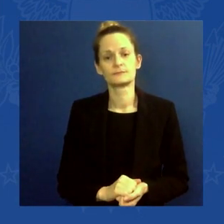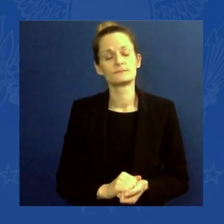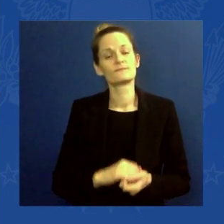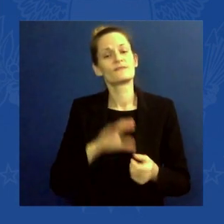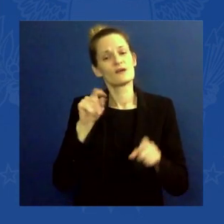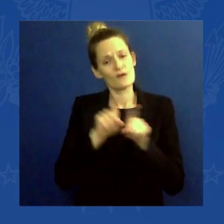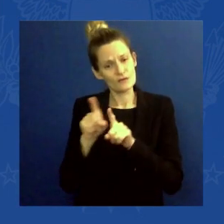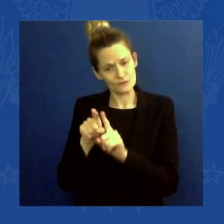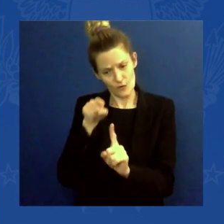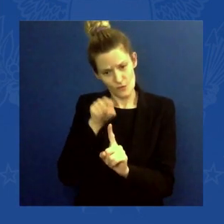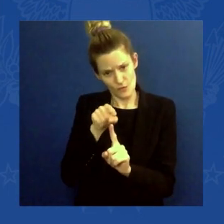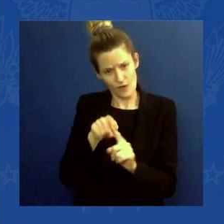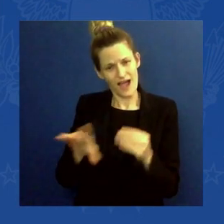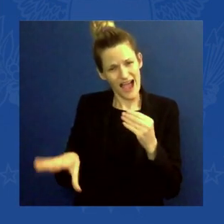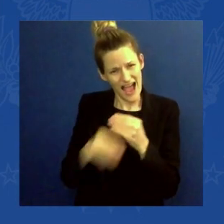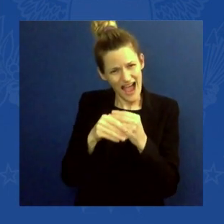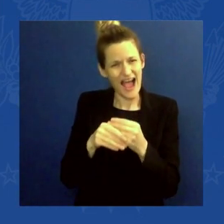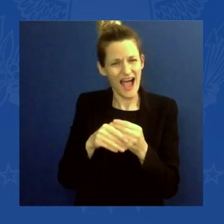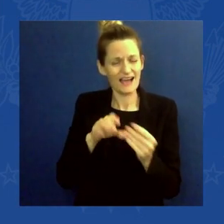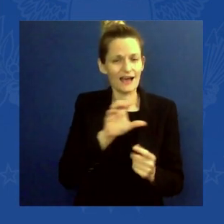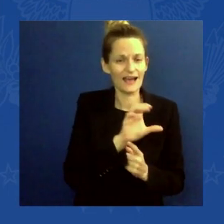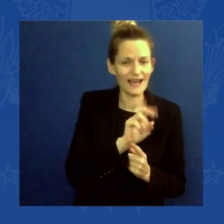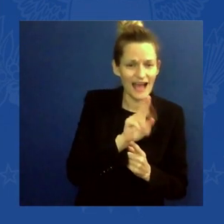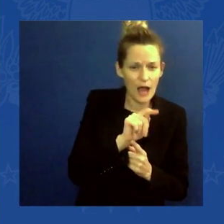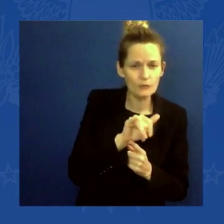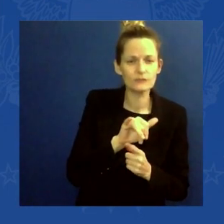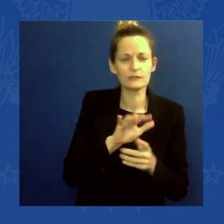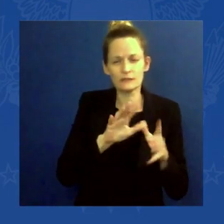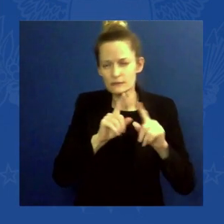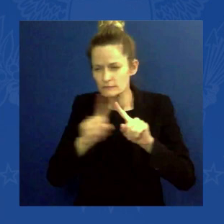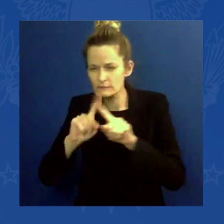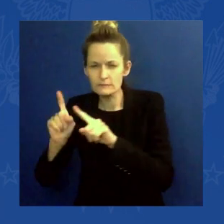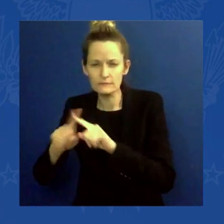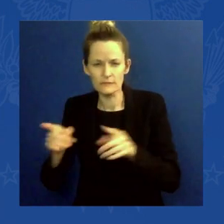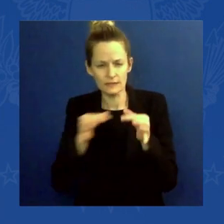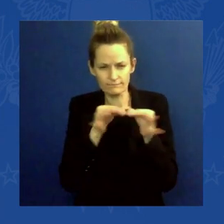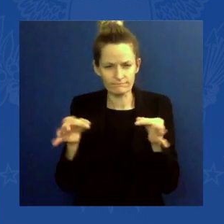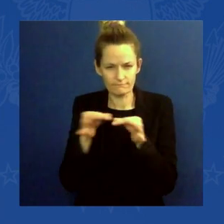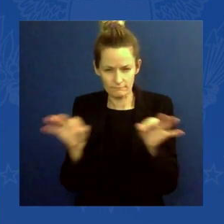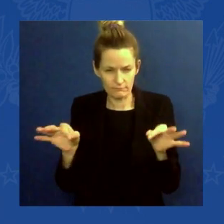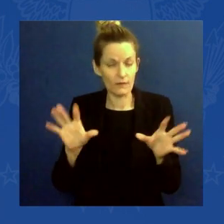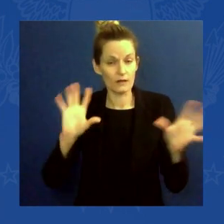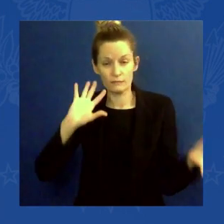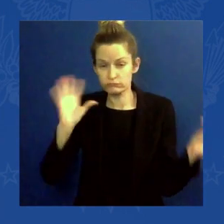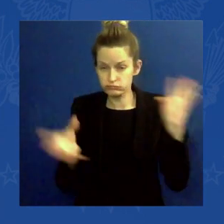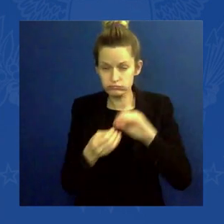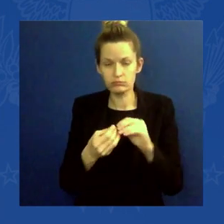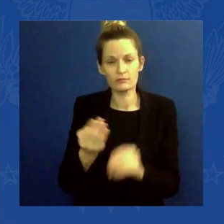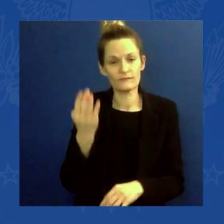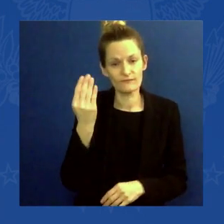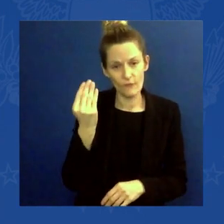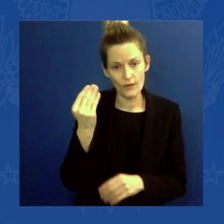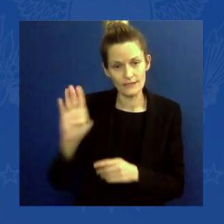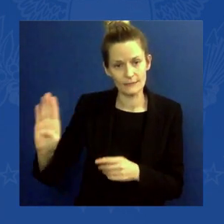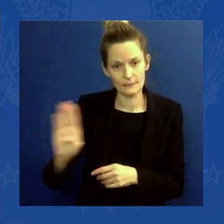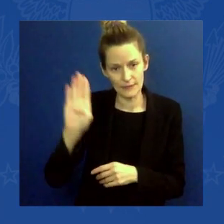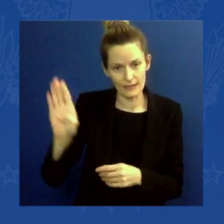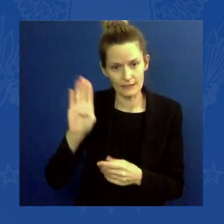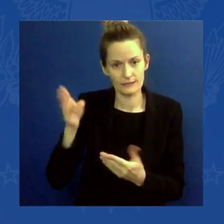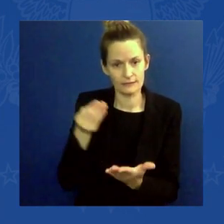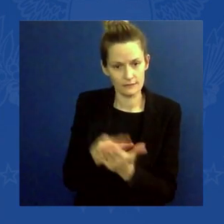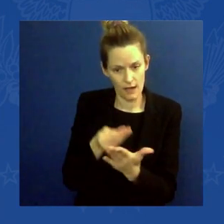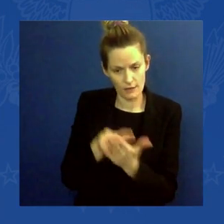the continuing resolution package include $14 billion in disaster needs, including $9 billion for communities hit by